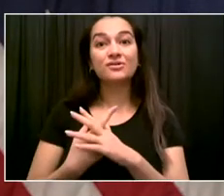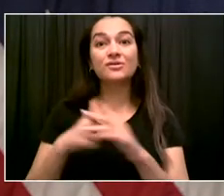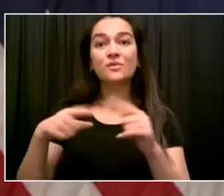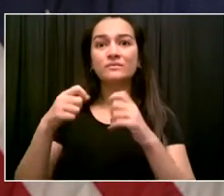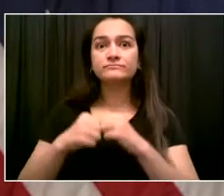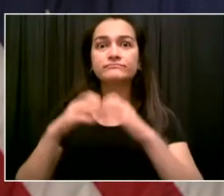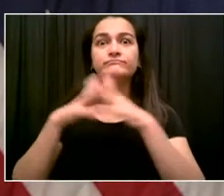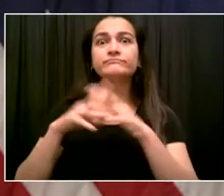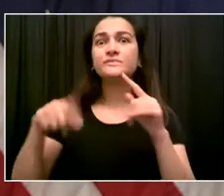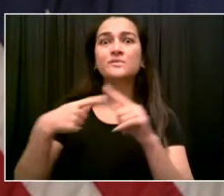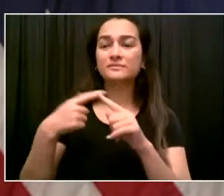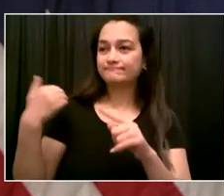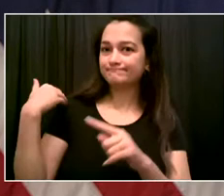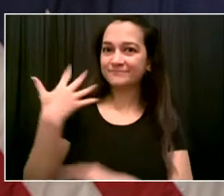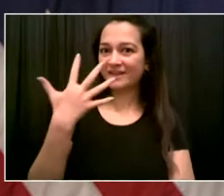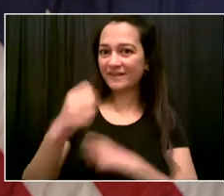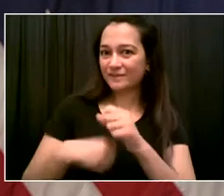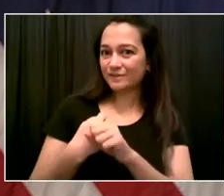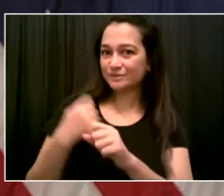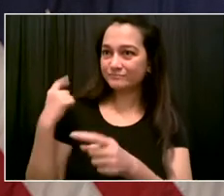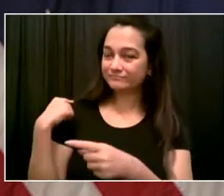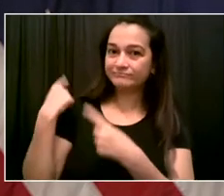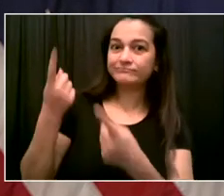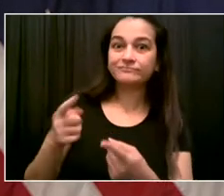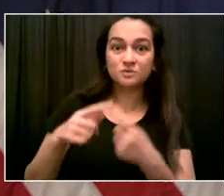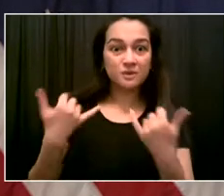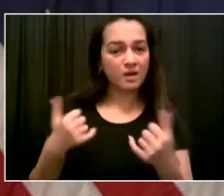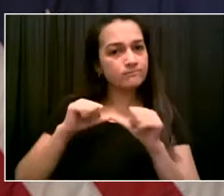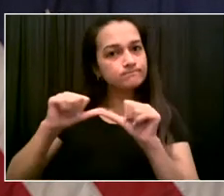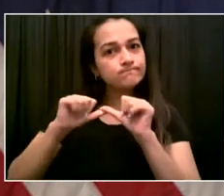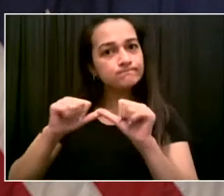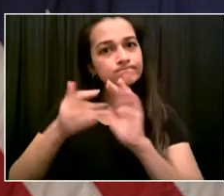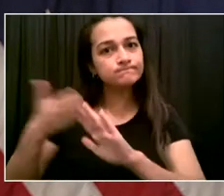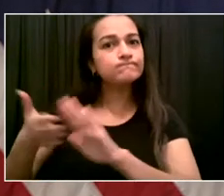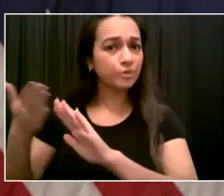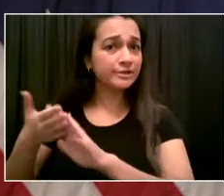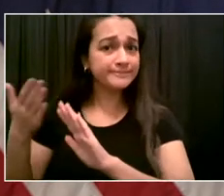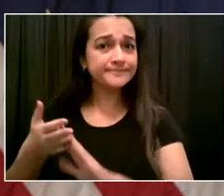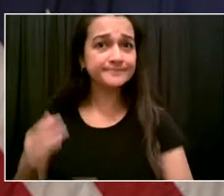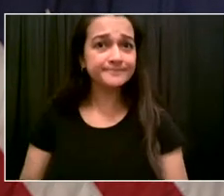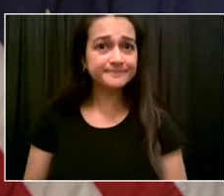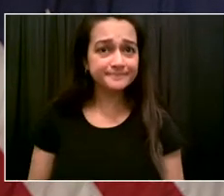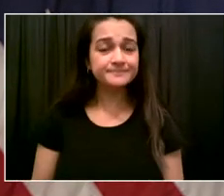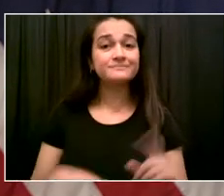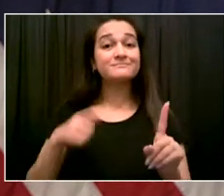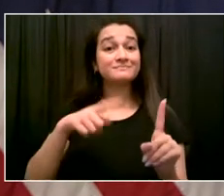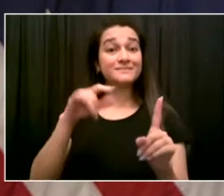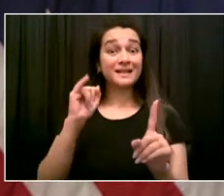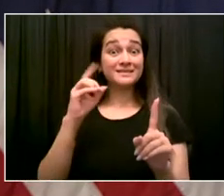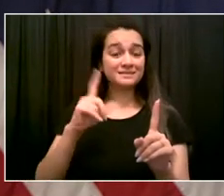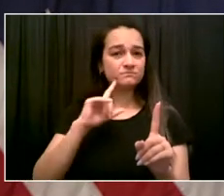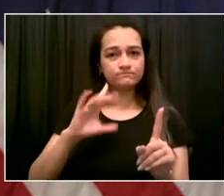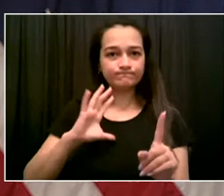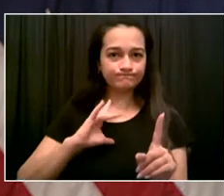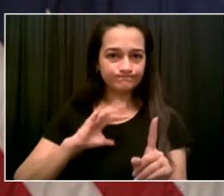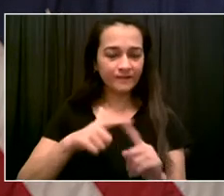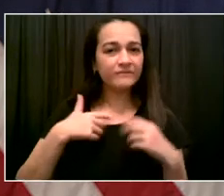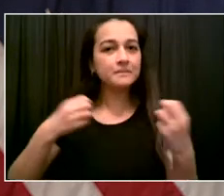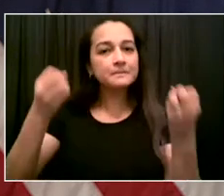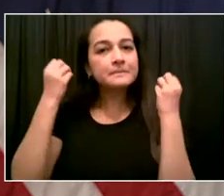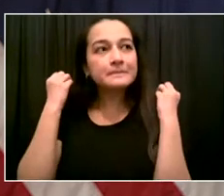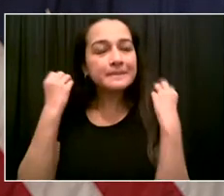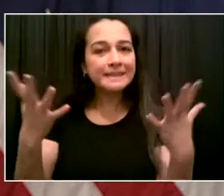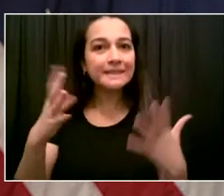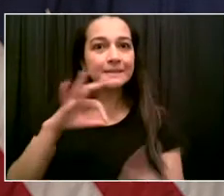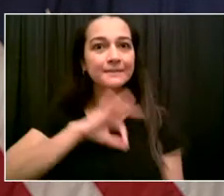various services throughout the city and have experiencing exciting benefits. I